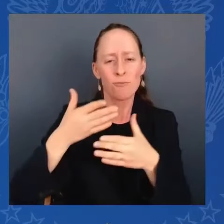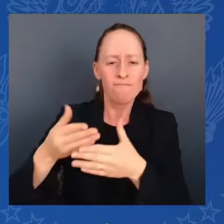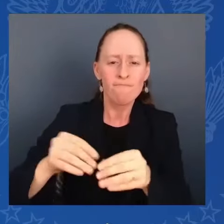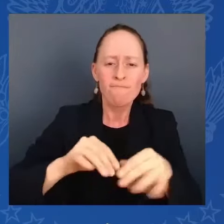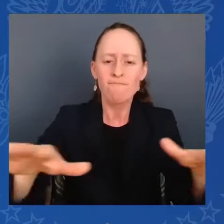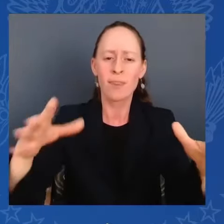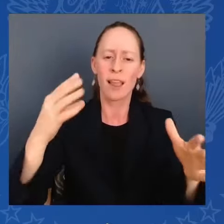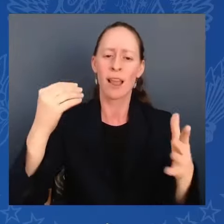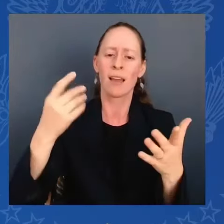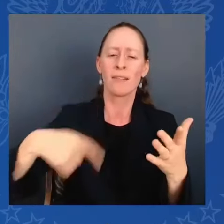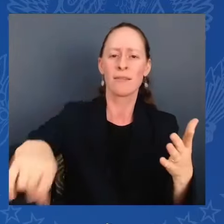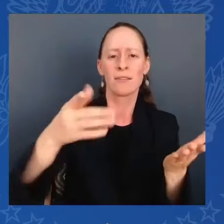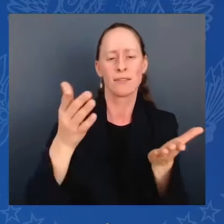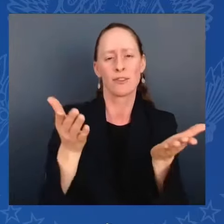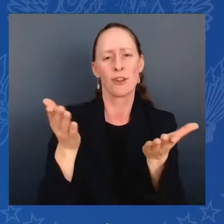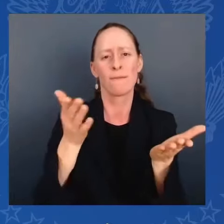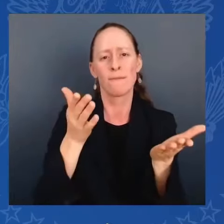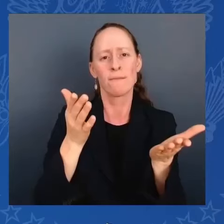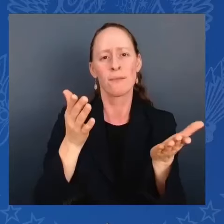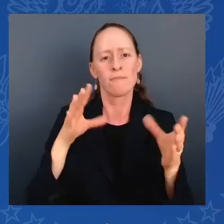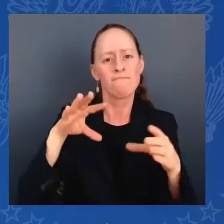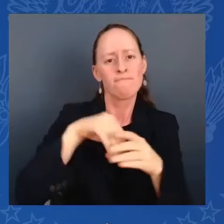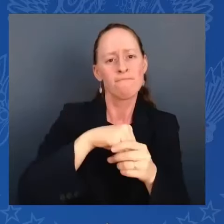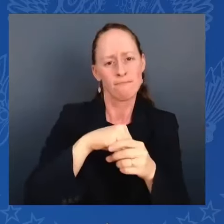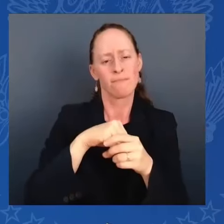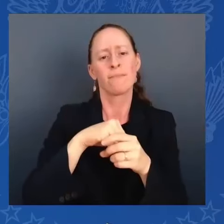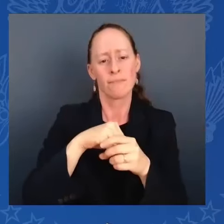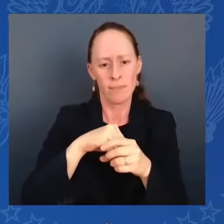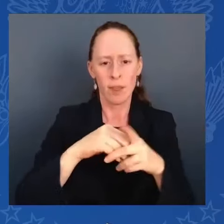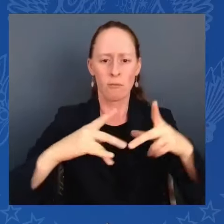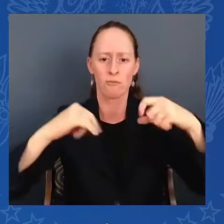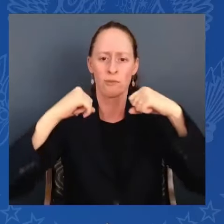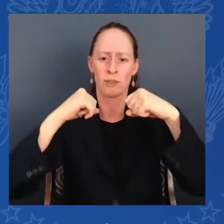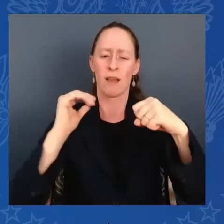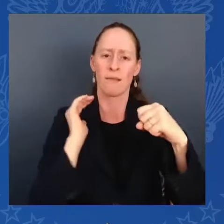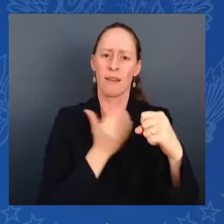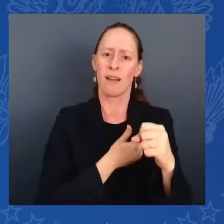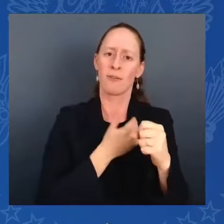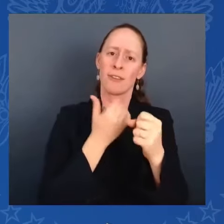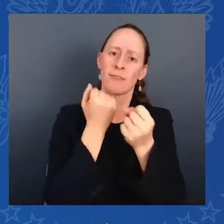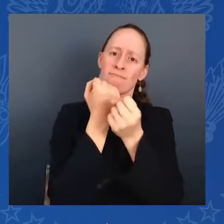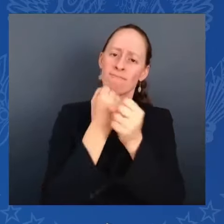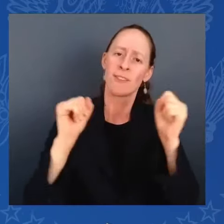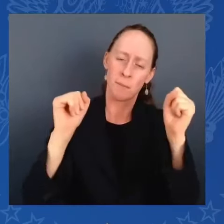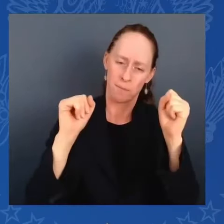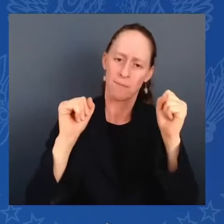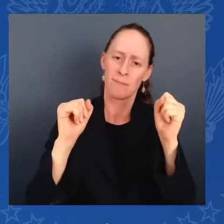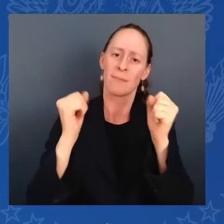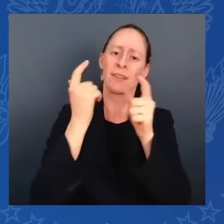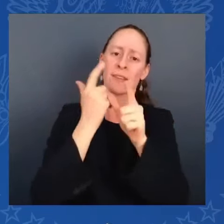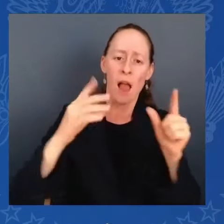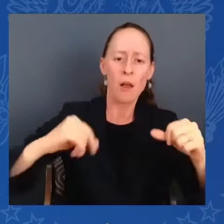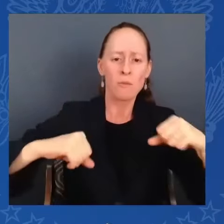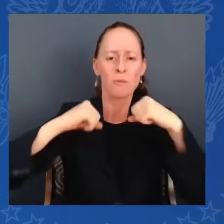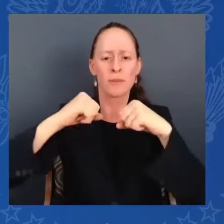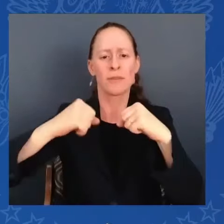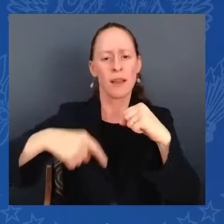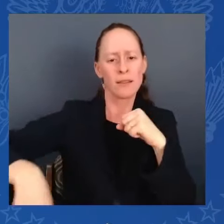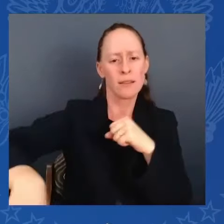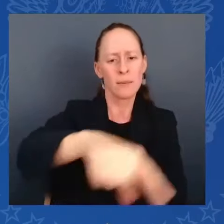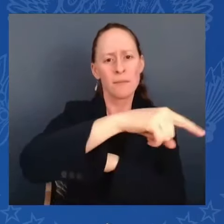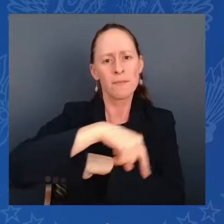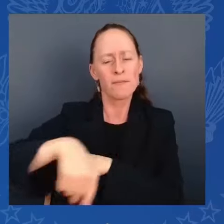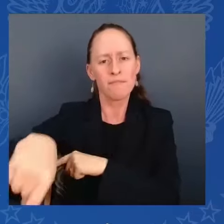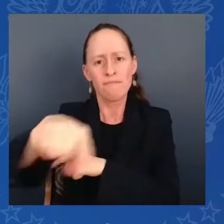gift of liberty. Protect them and keep them, Lord God, that we may be a thankful nation and honor their